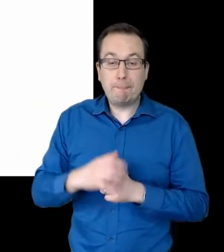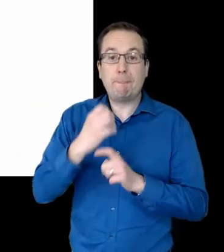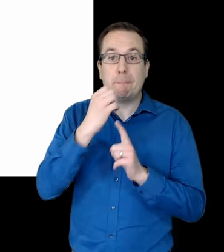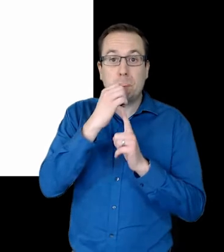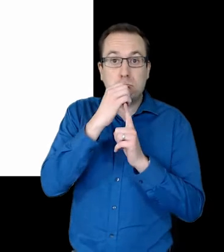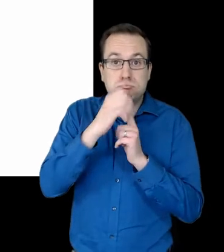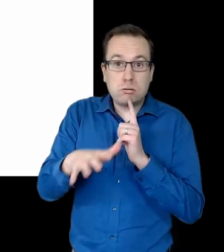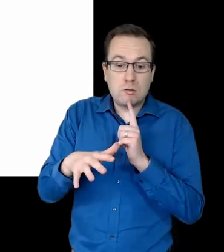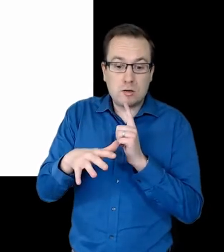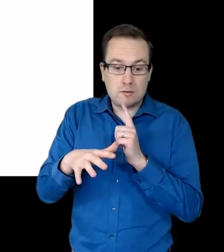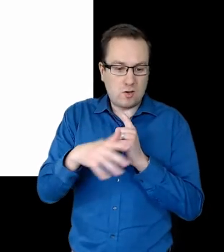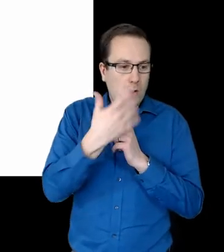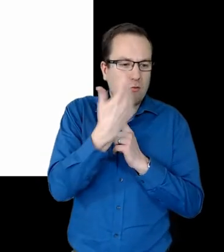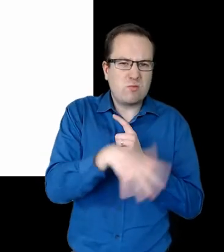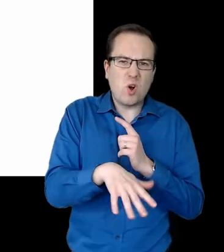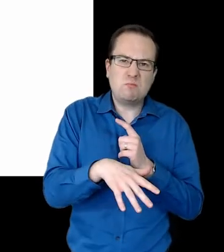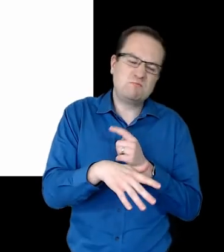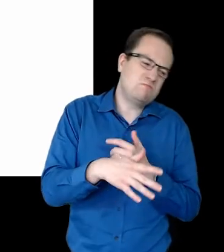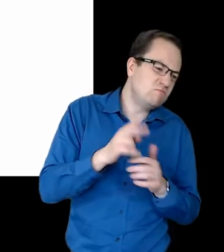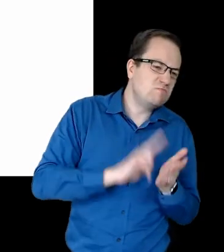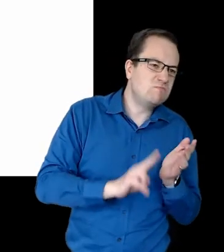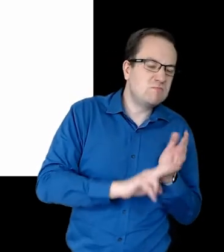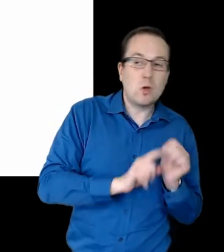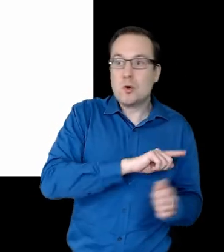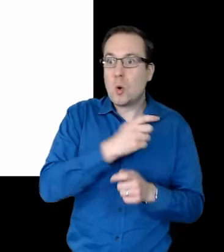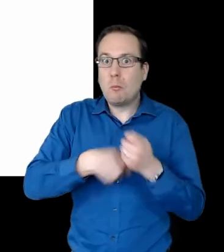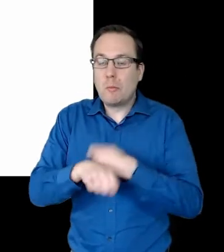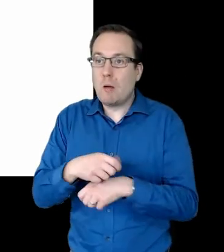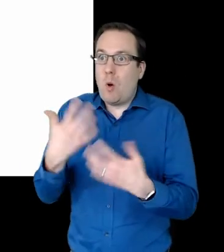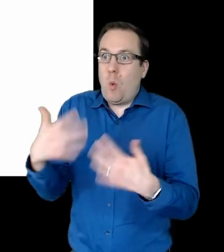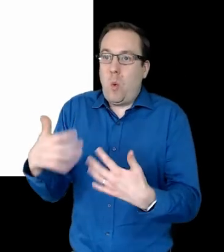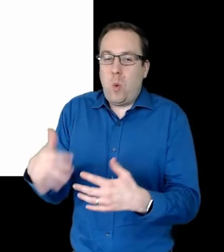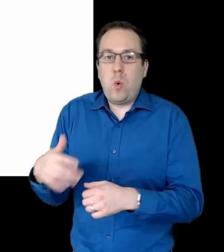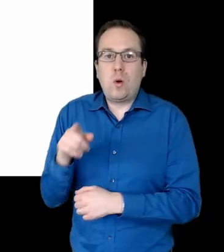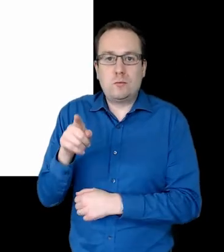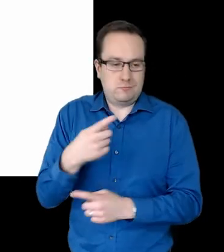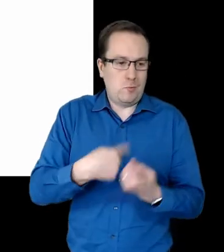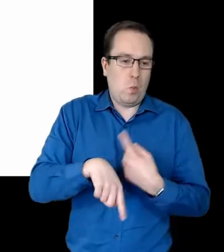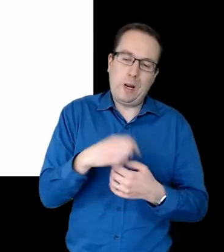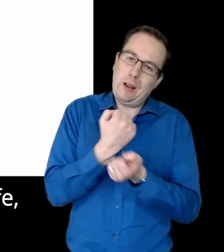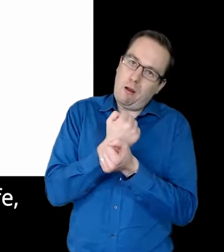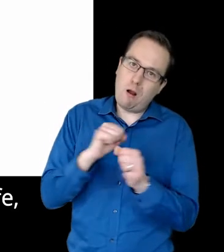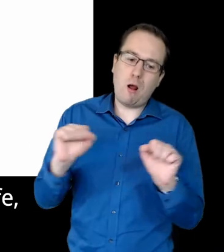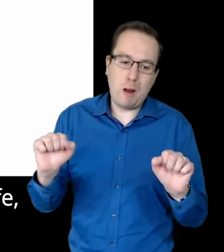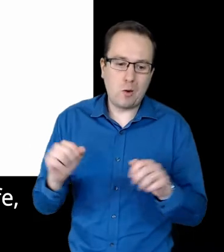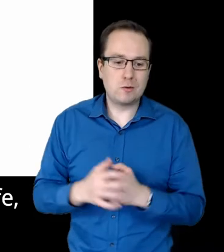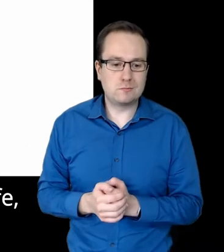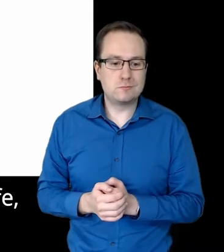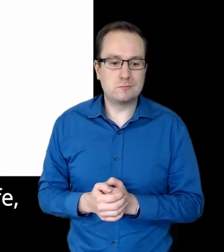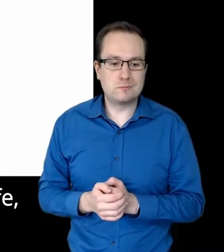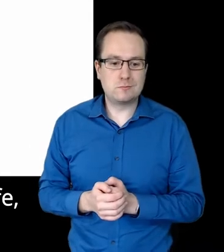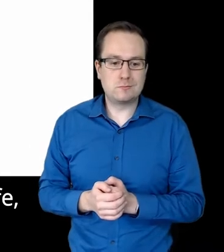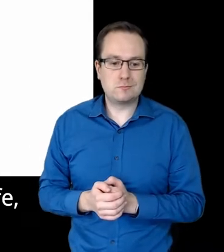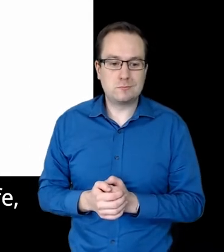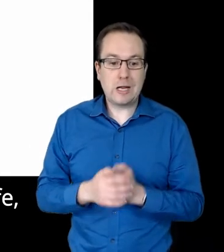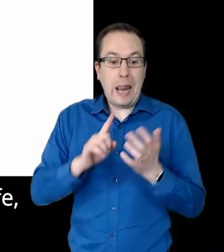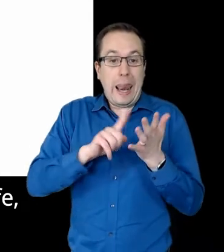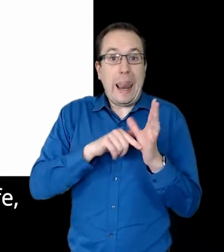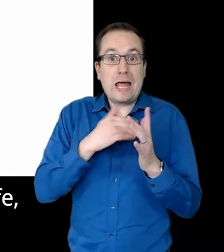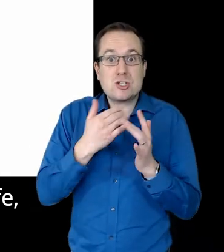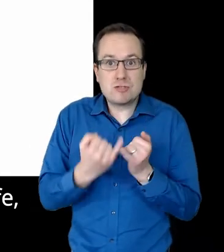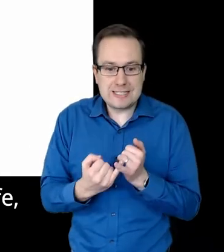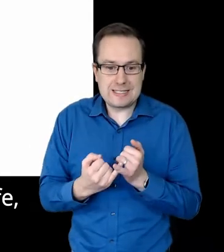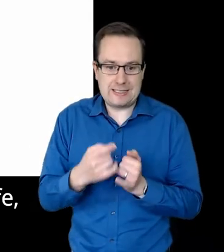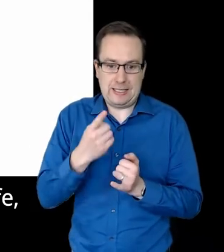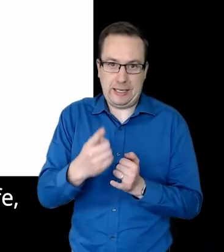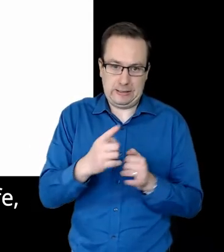came out of the ordinary to point to the extraordinary. We come out. As Lazarus